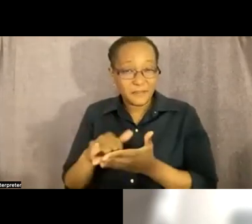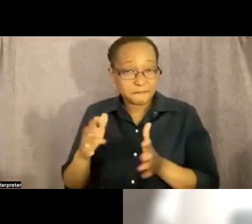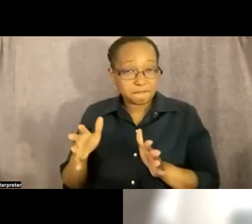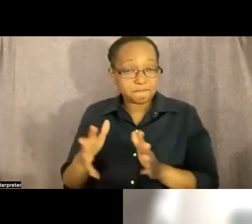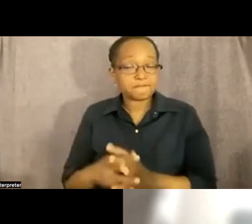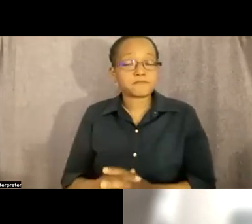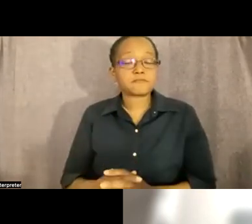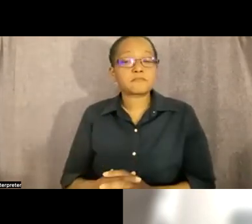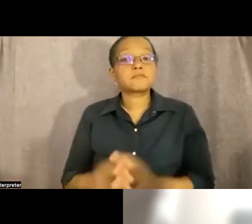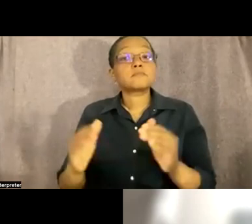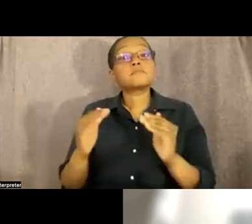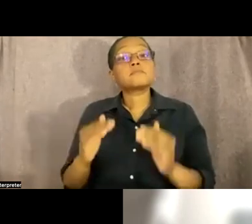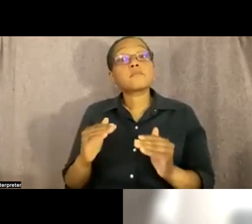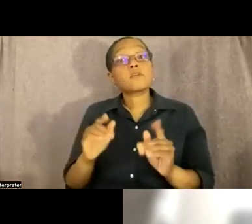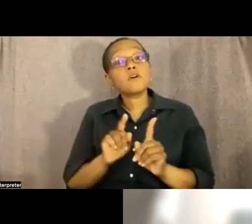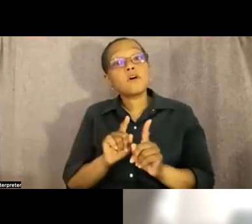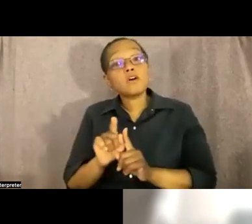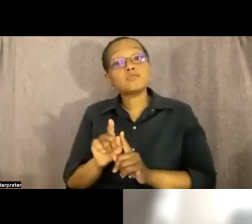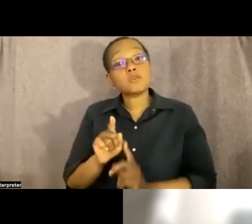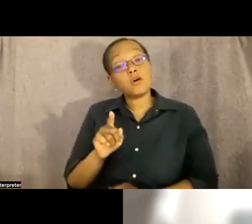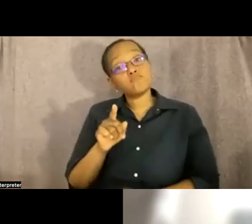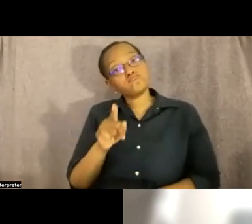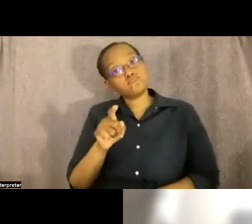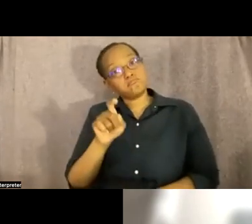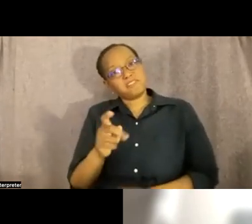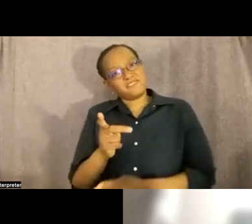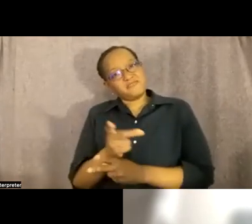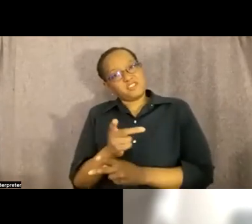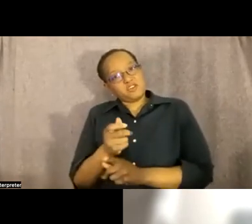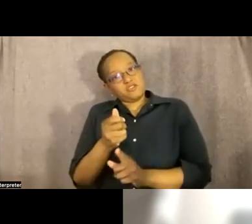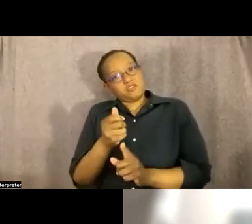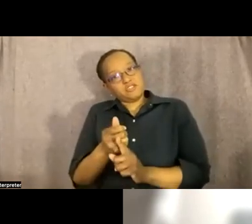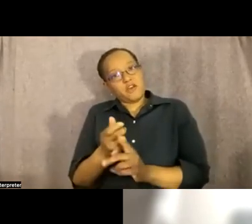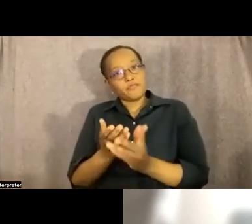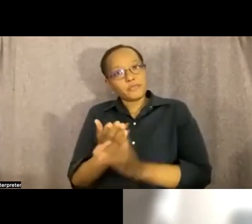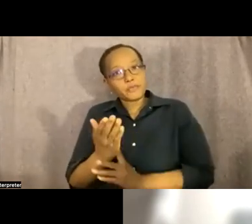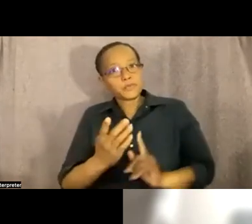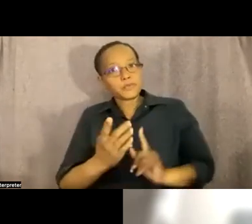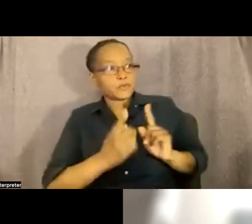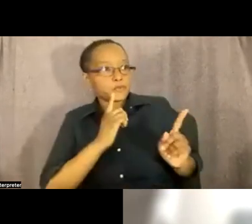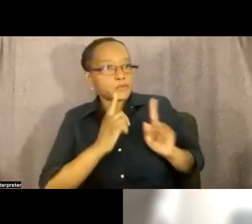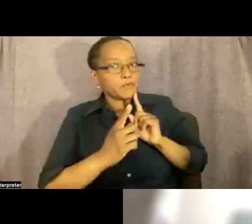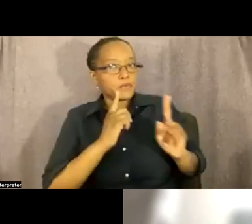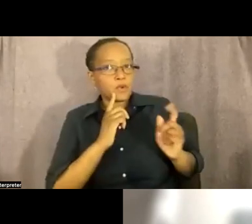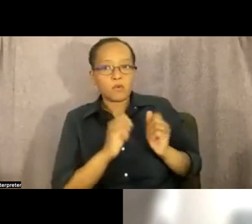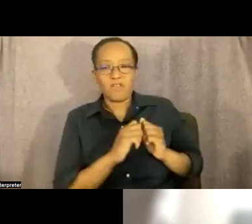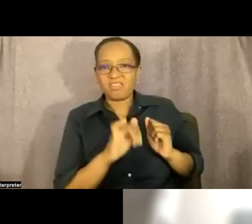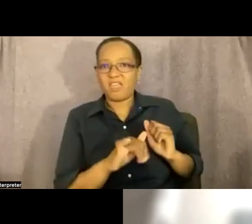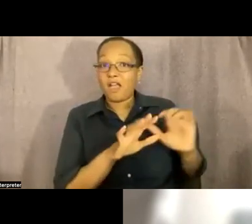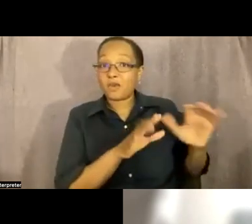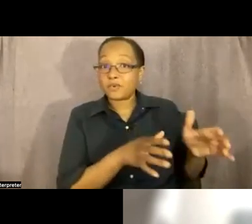um that's something they have to figure out themselves through conversation with each other right